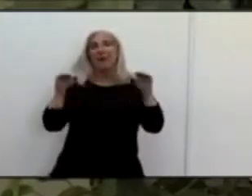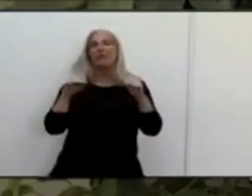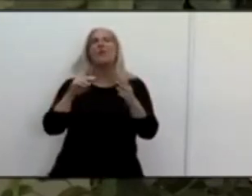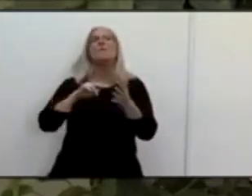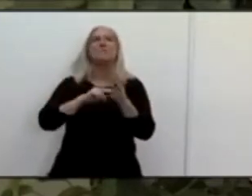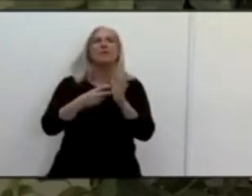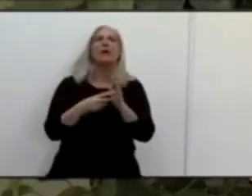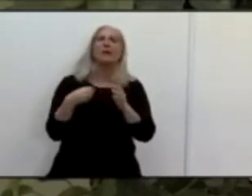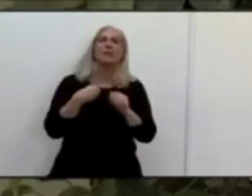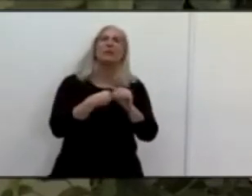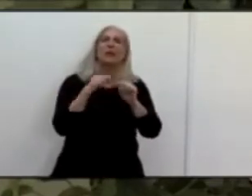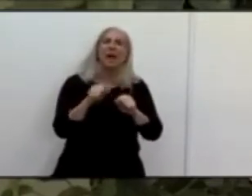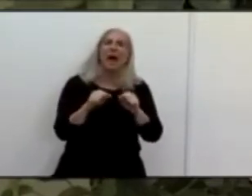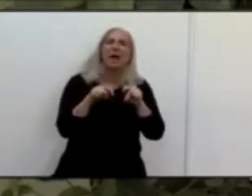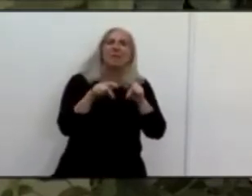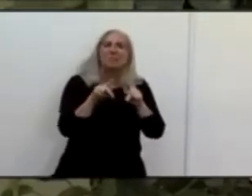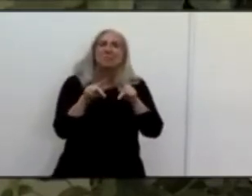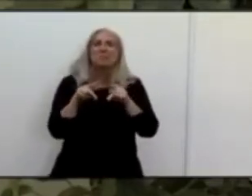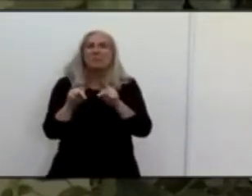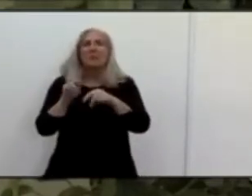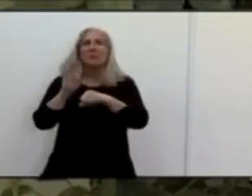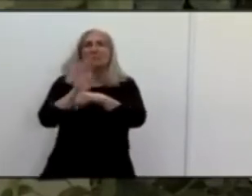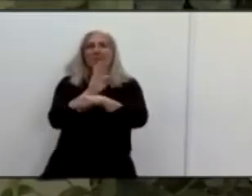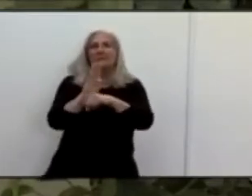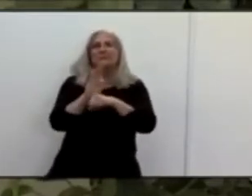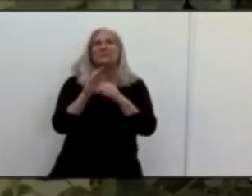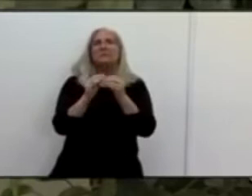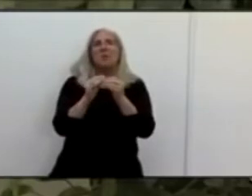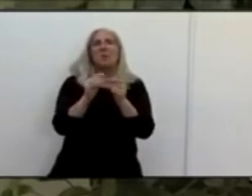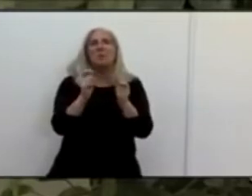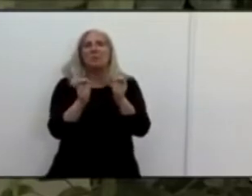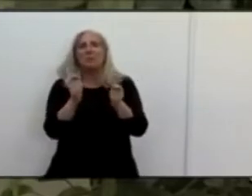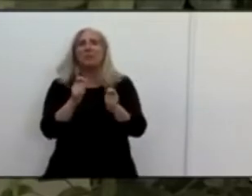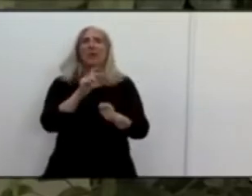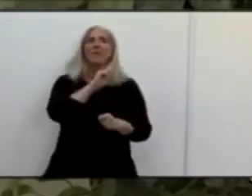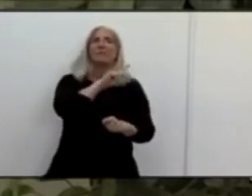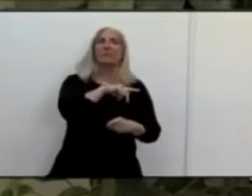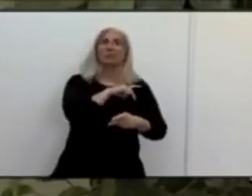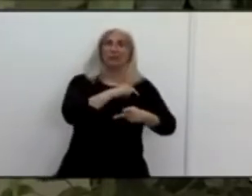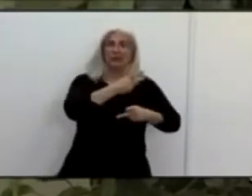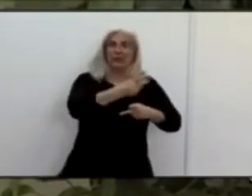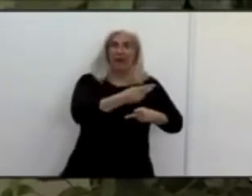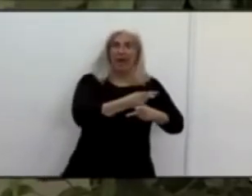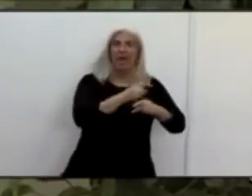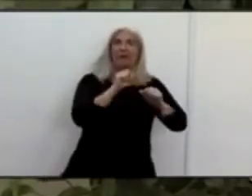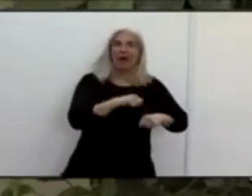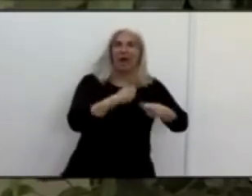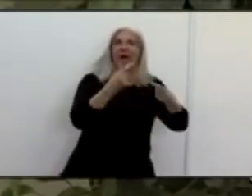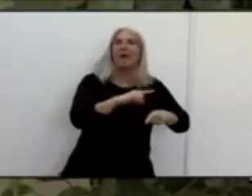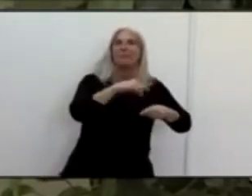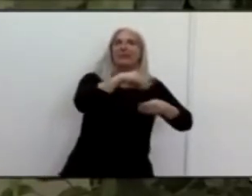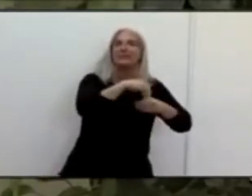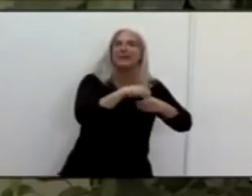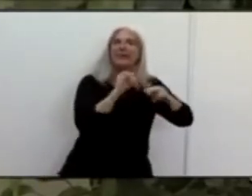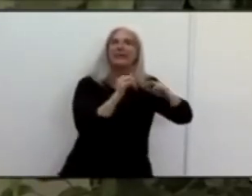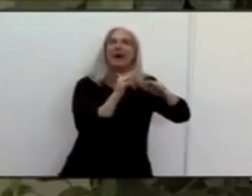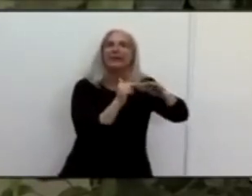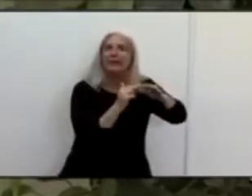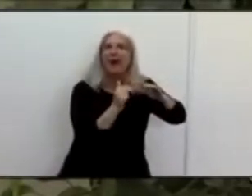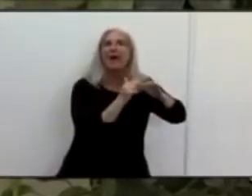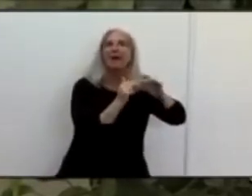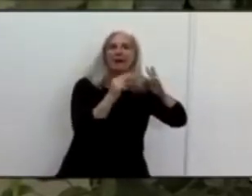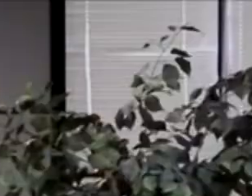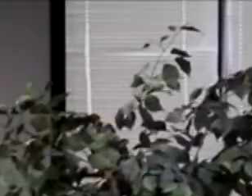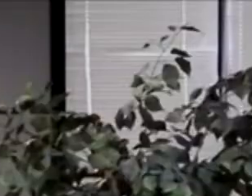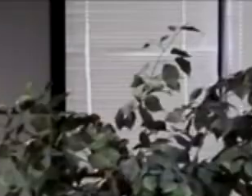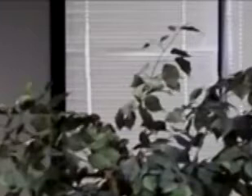services are now have been allowed to resume but you know there's still some restrictions here at the county that is different from the state. So before we get